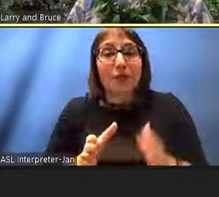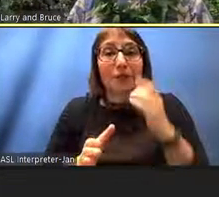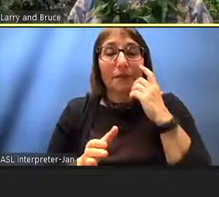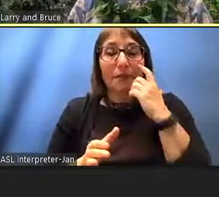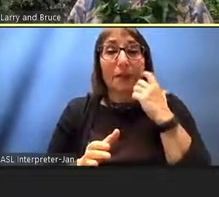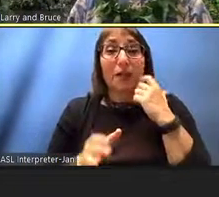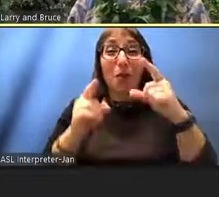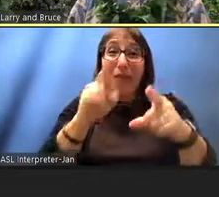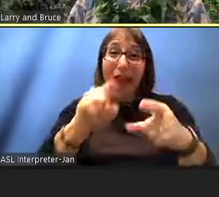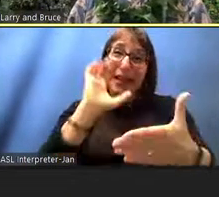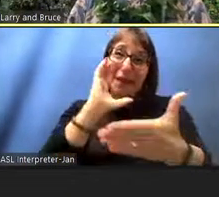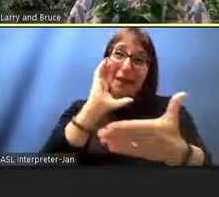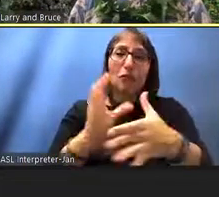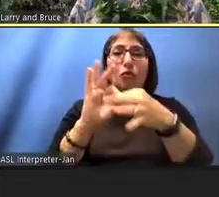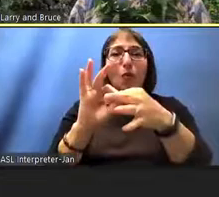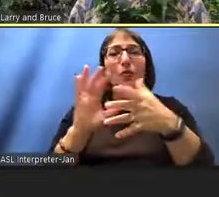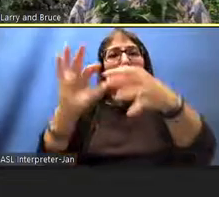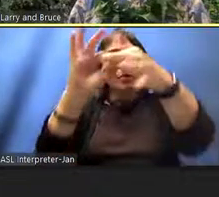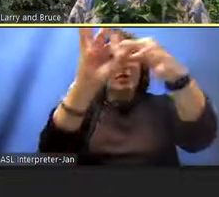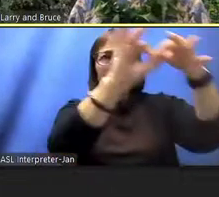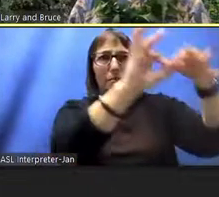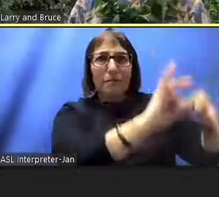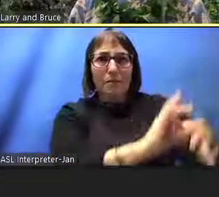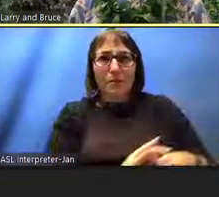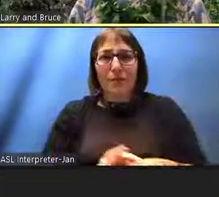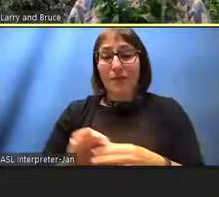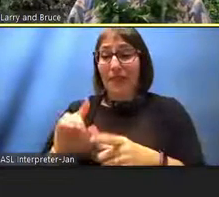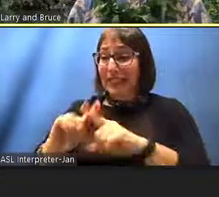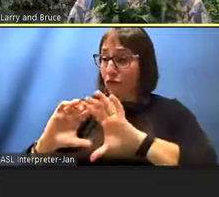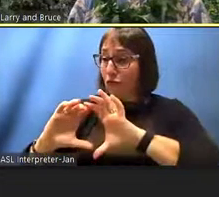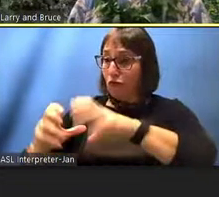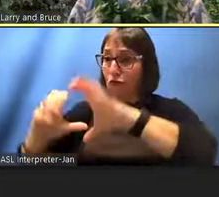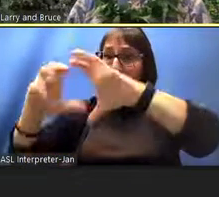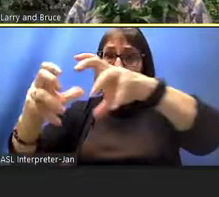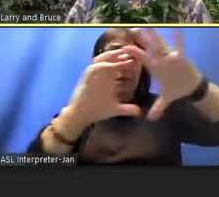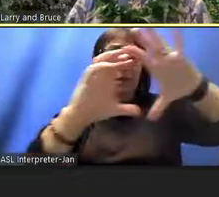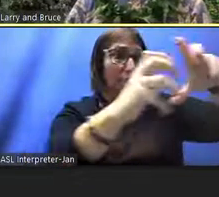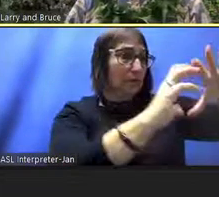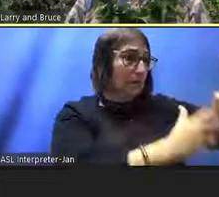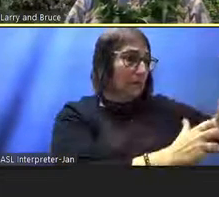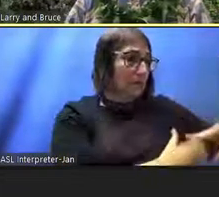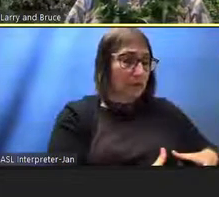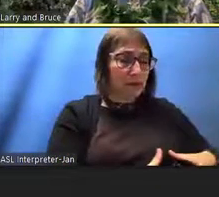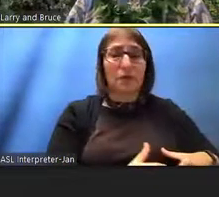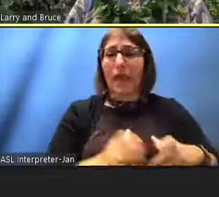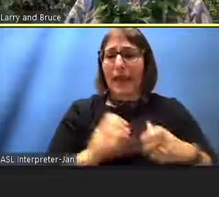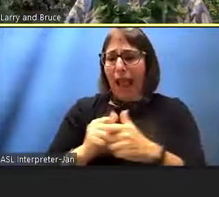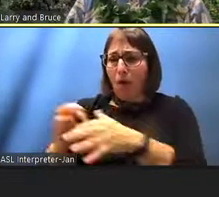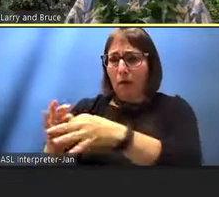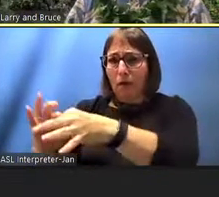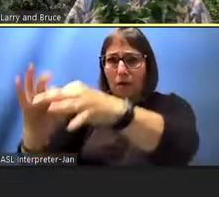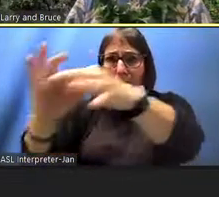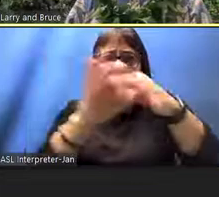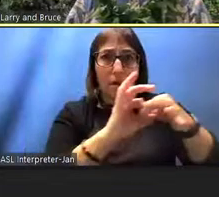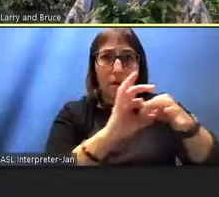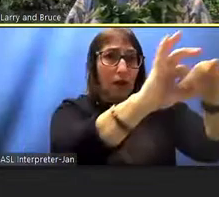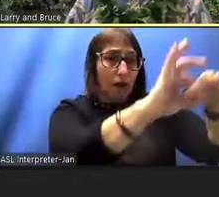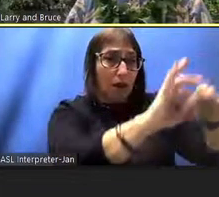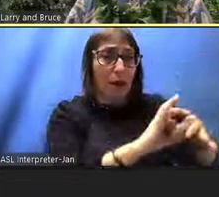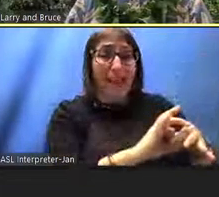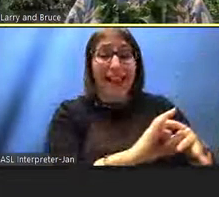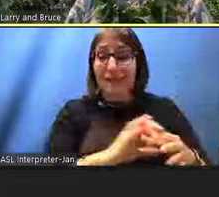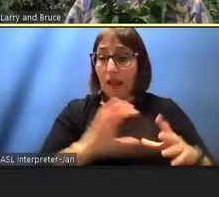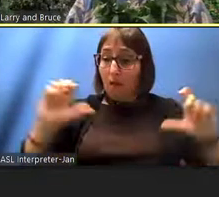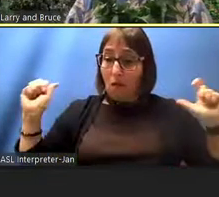relationships of different groups entities entities one to the other and that all play a major